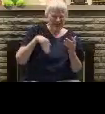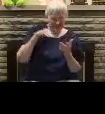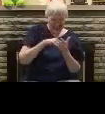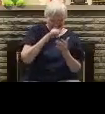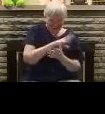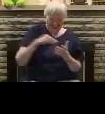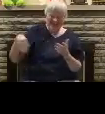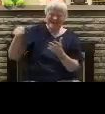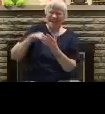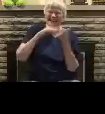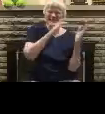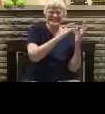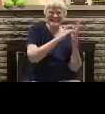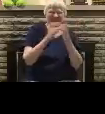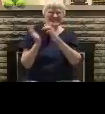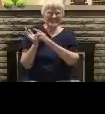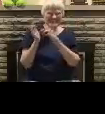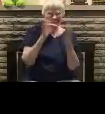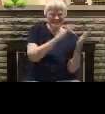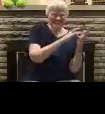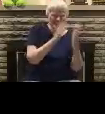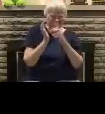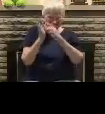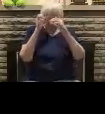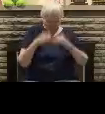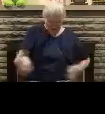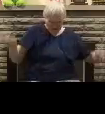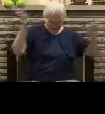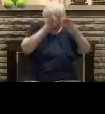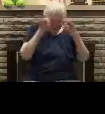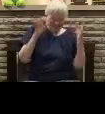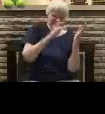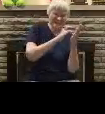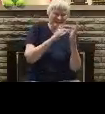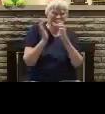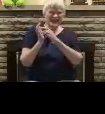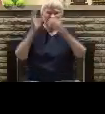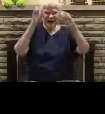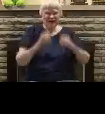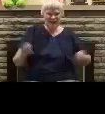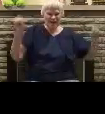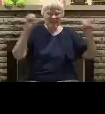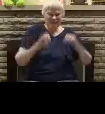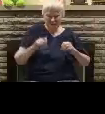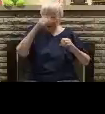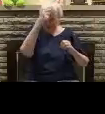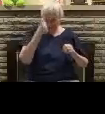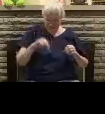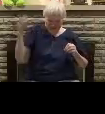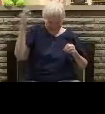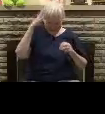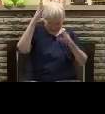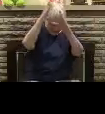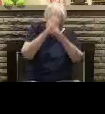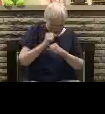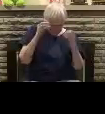prove Him more and more Jesus, Jesus, precious Jesus Oh,